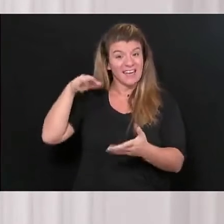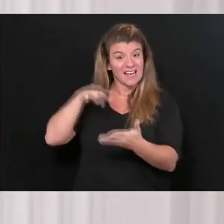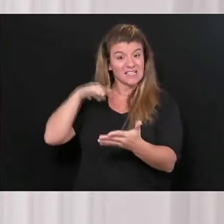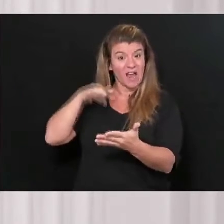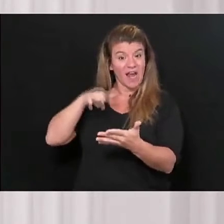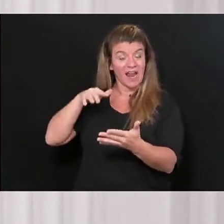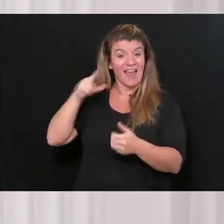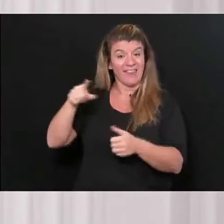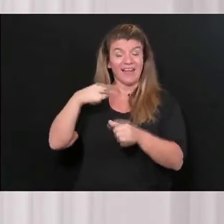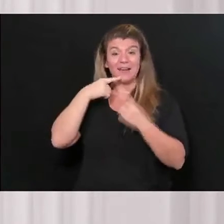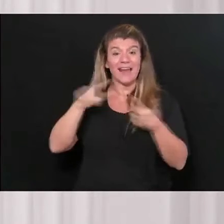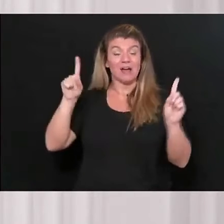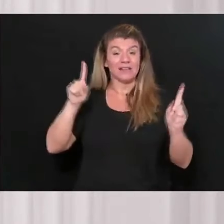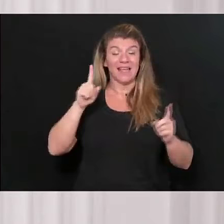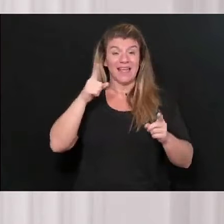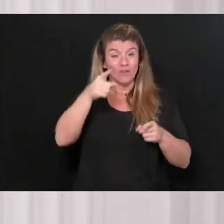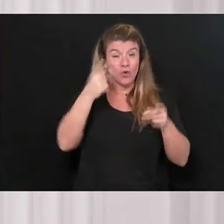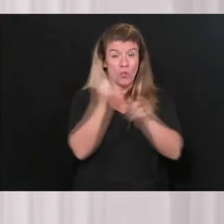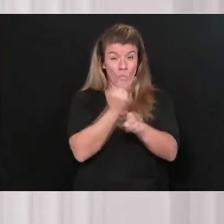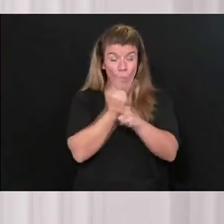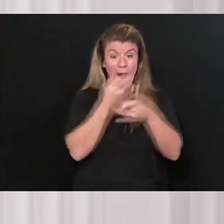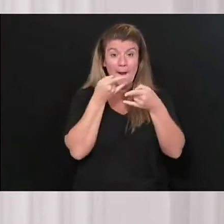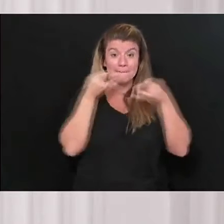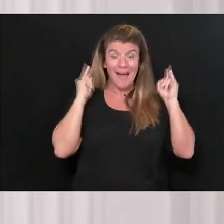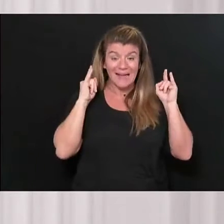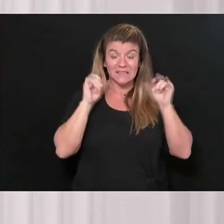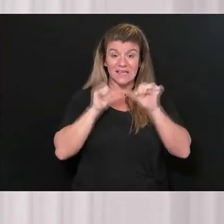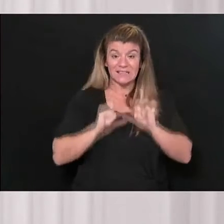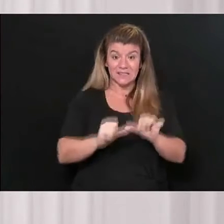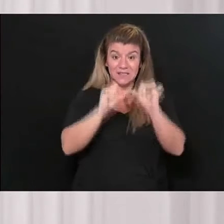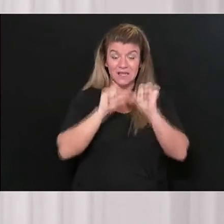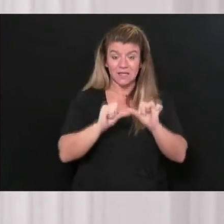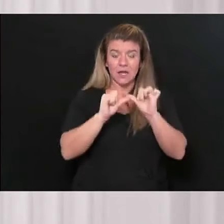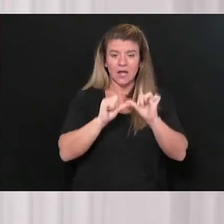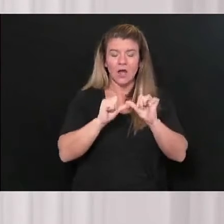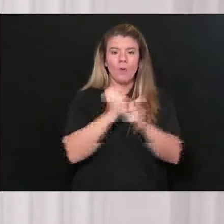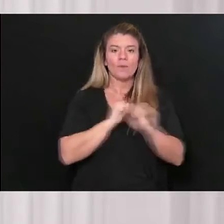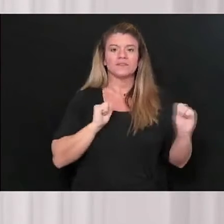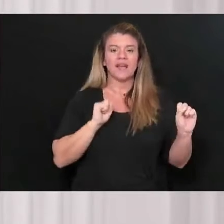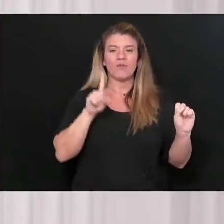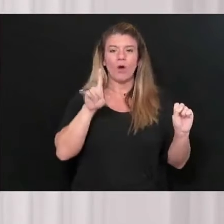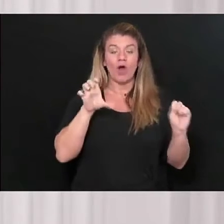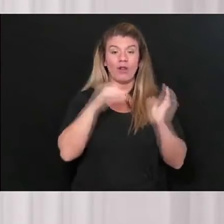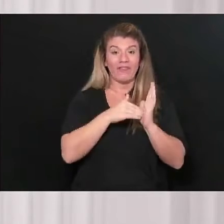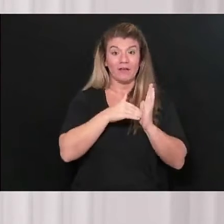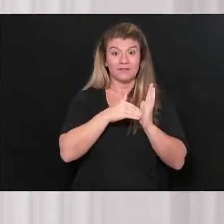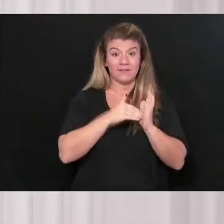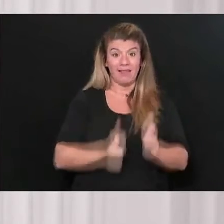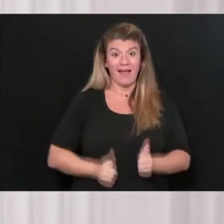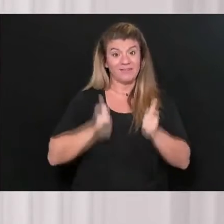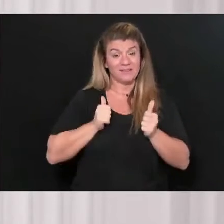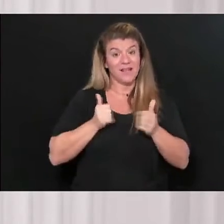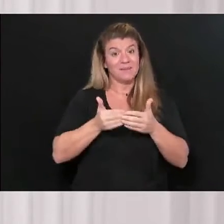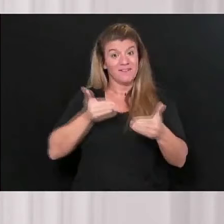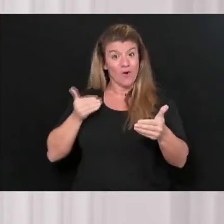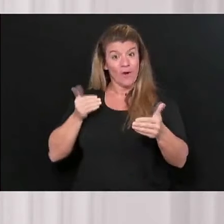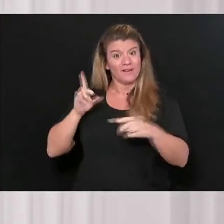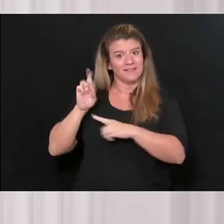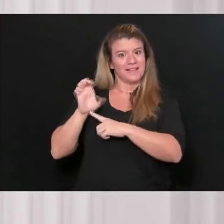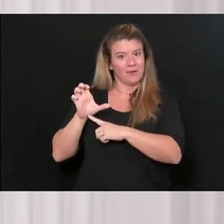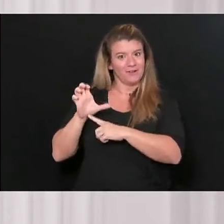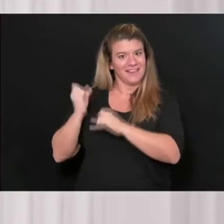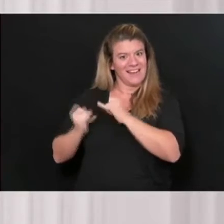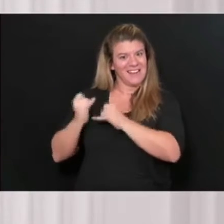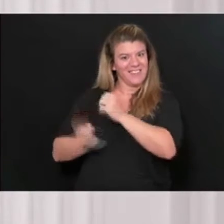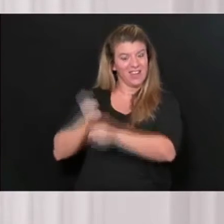masks consistently, we will save 100,000 lives by the end of the year. So ultimately, as the governor